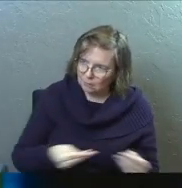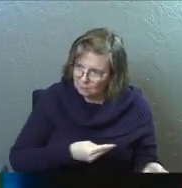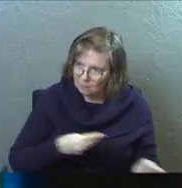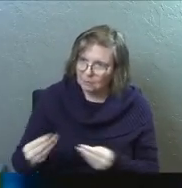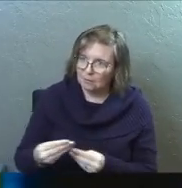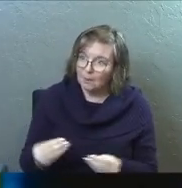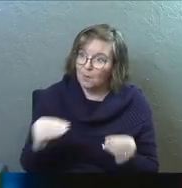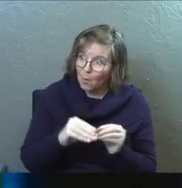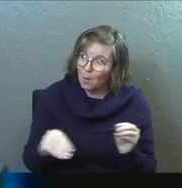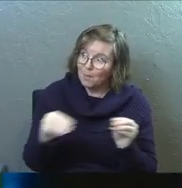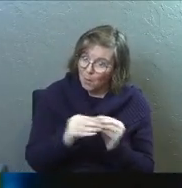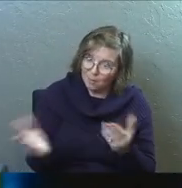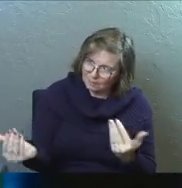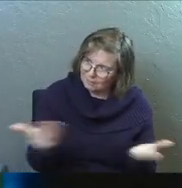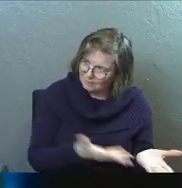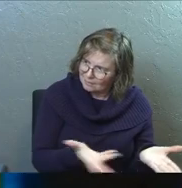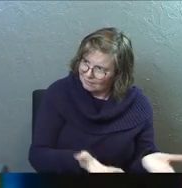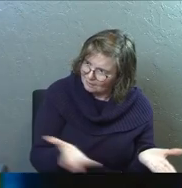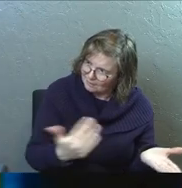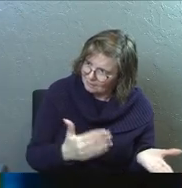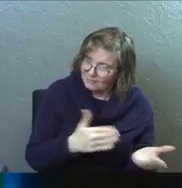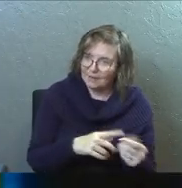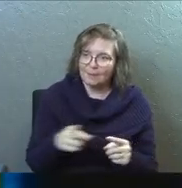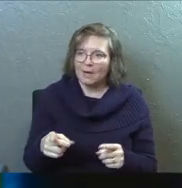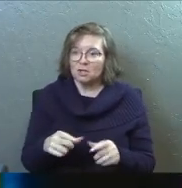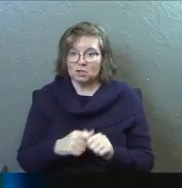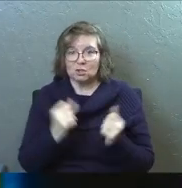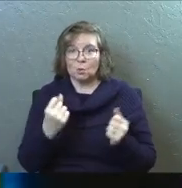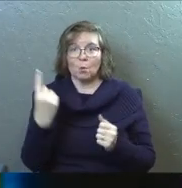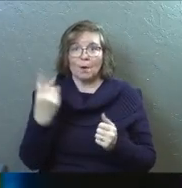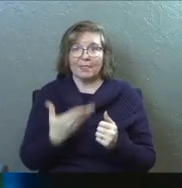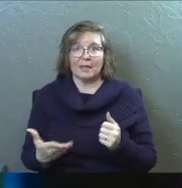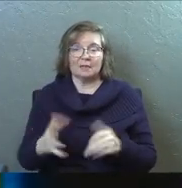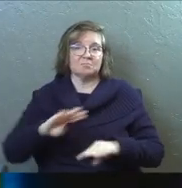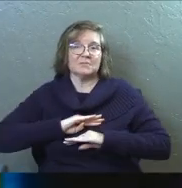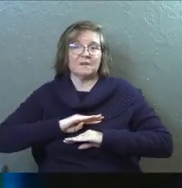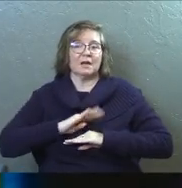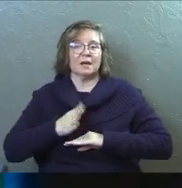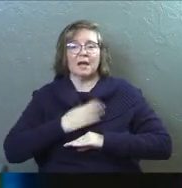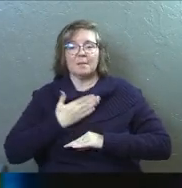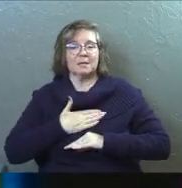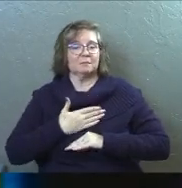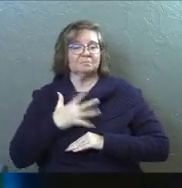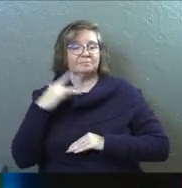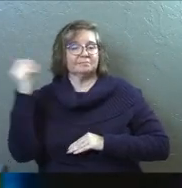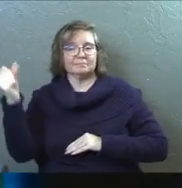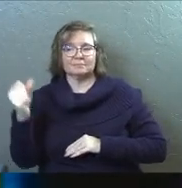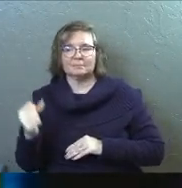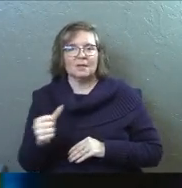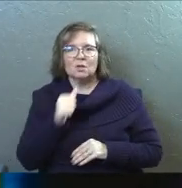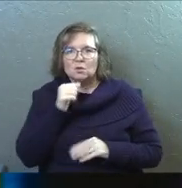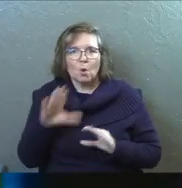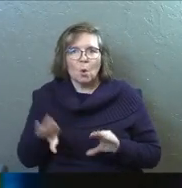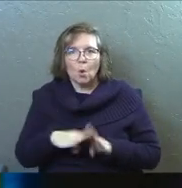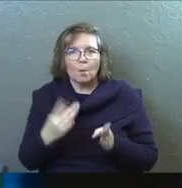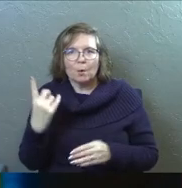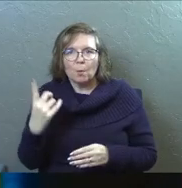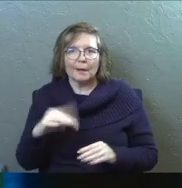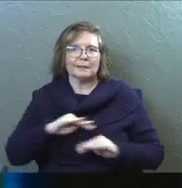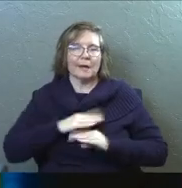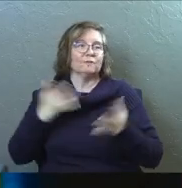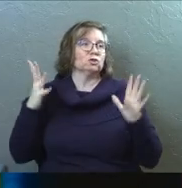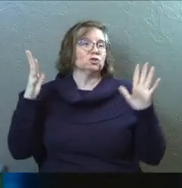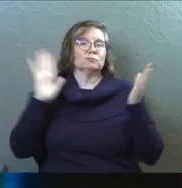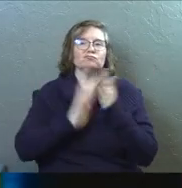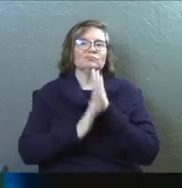kept saying like, Beck, there's so much more. But like, she opened the one thing and was happy with that. Don't open the one and just be okay.